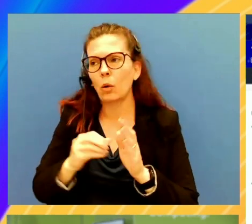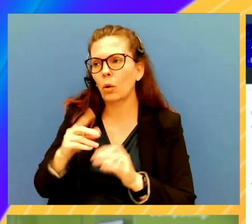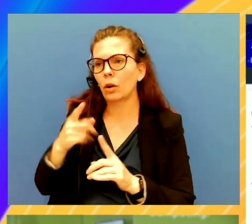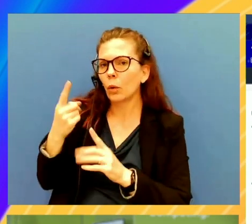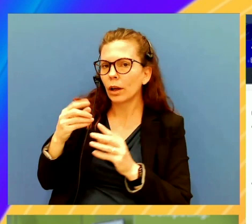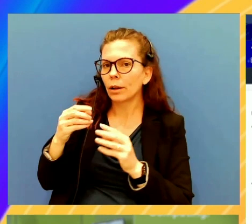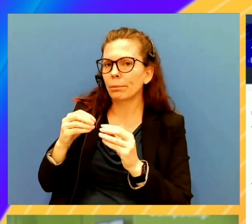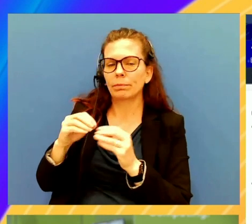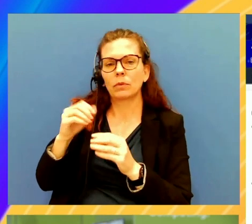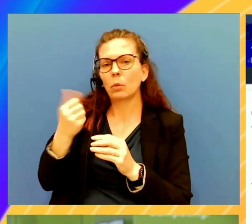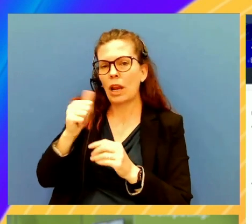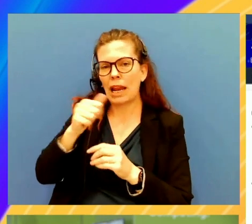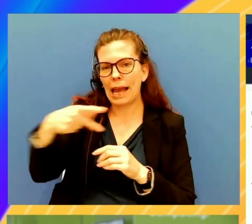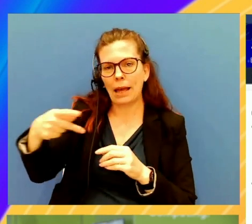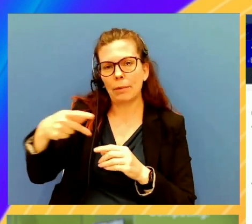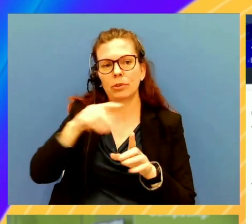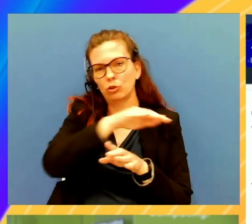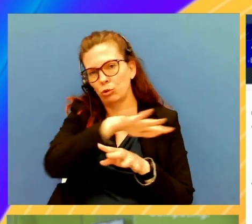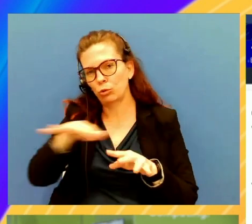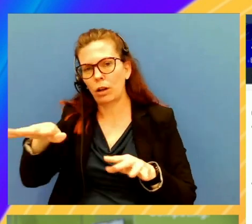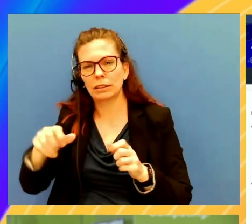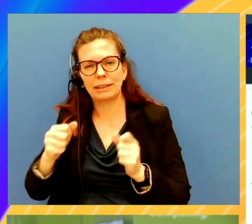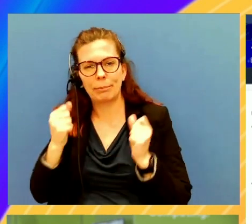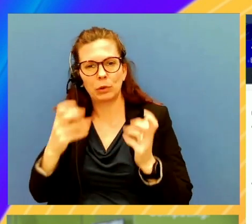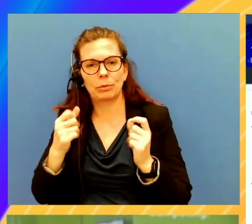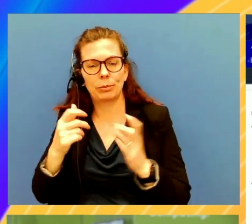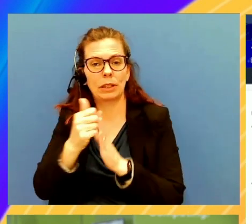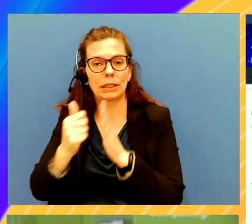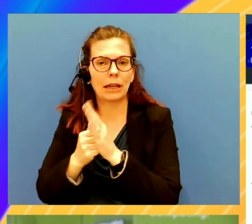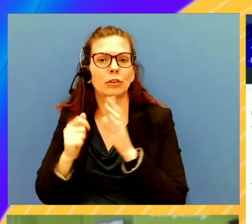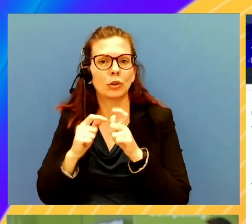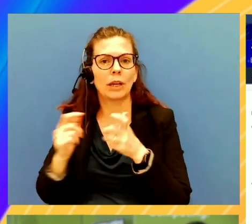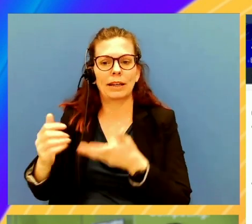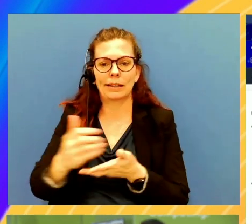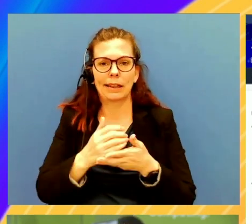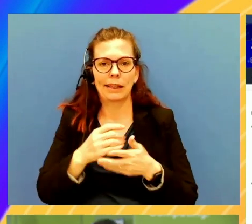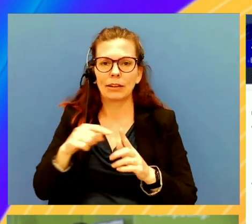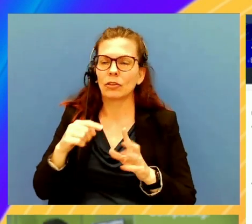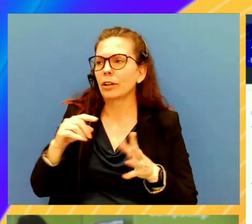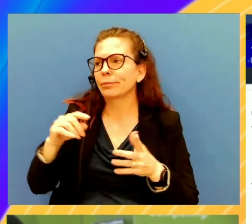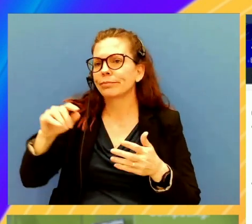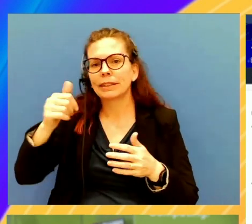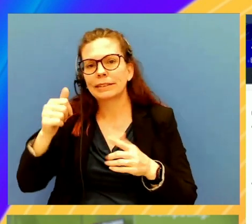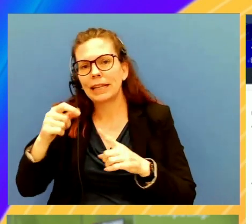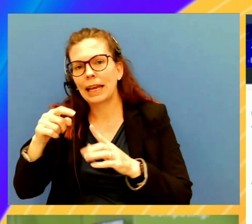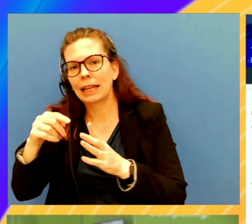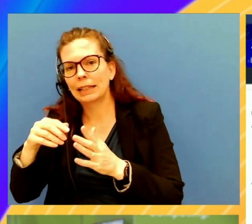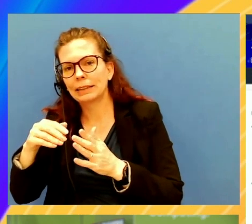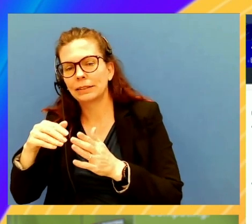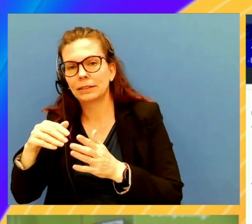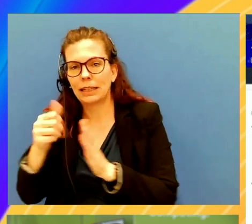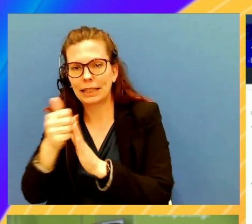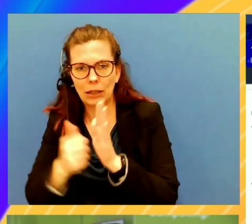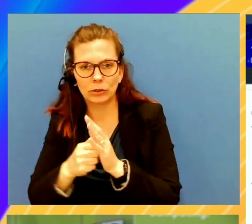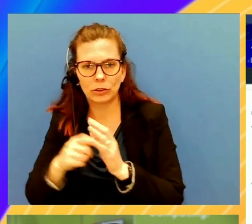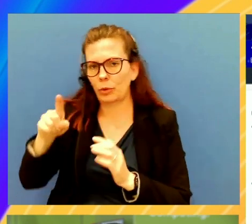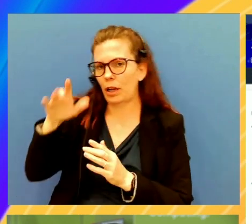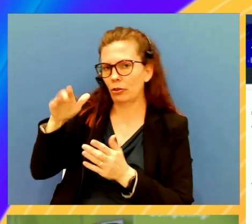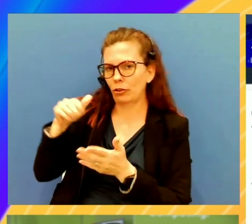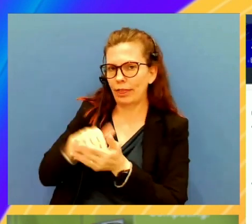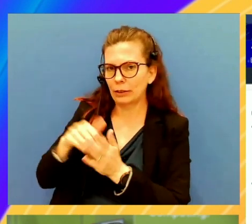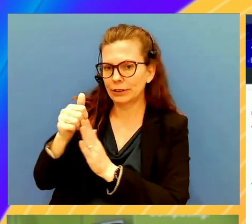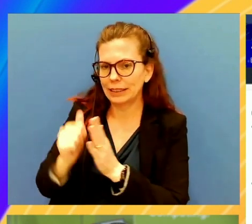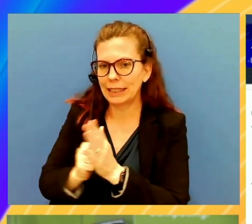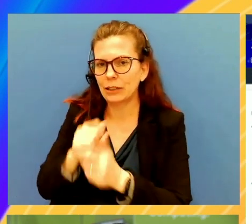across multiple accounts, you are able to, like, collect it from, like, let's say 10 accounts to, like, 100,000 accounts and, like, put it onto this monitoring